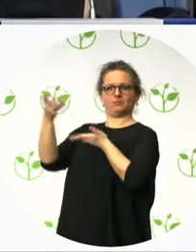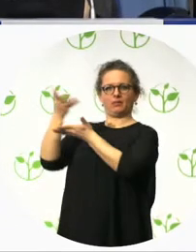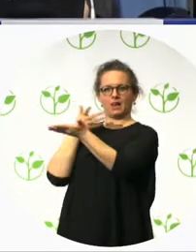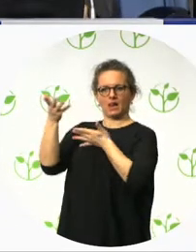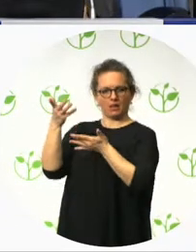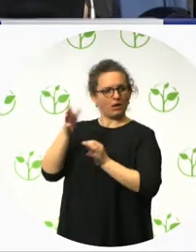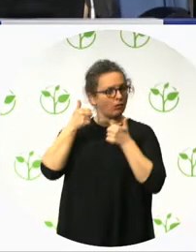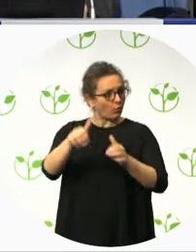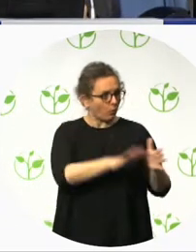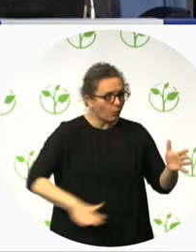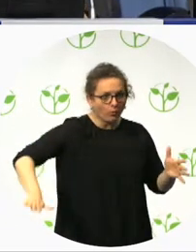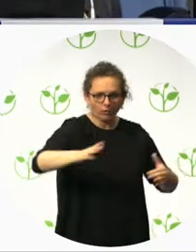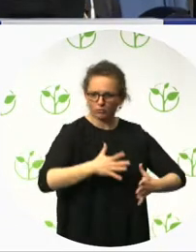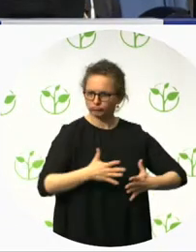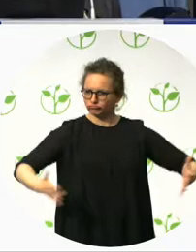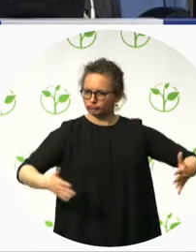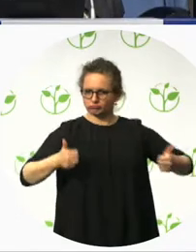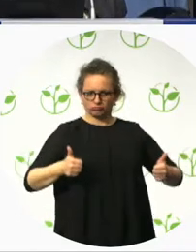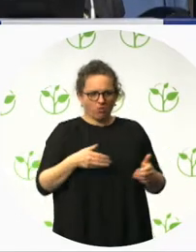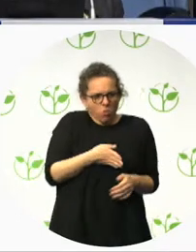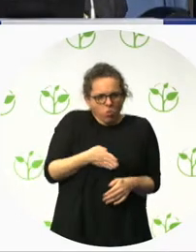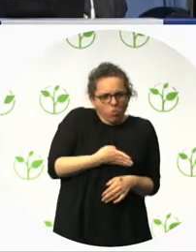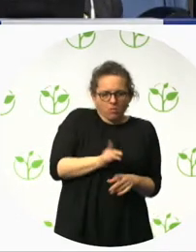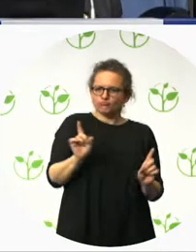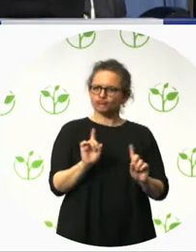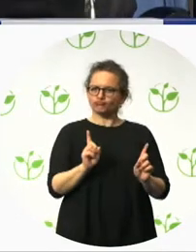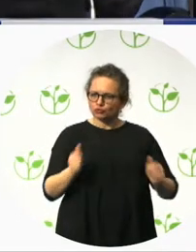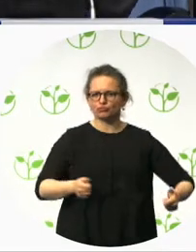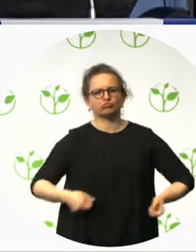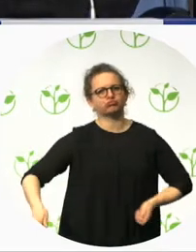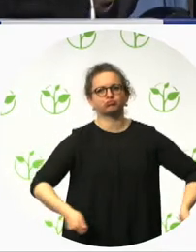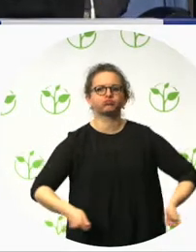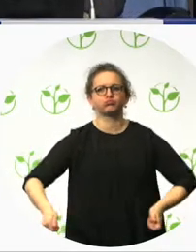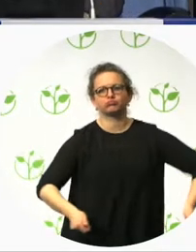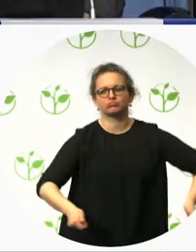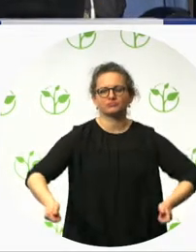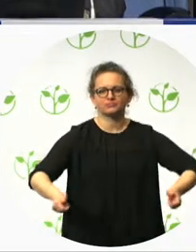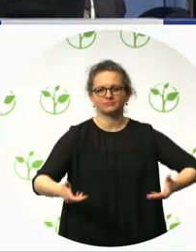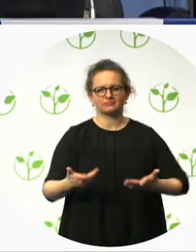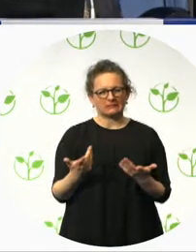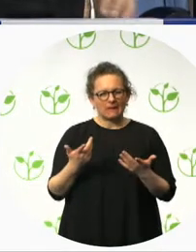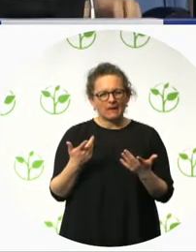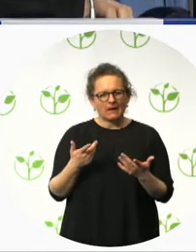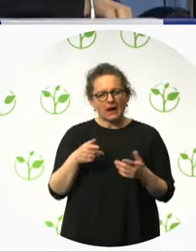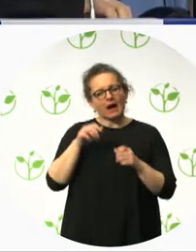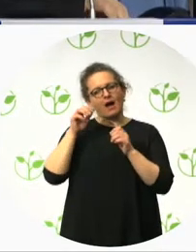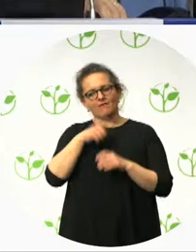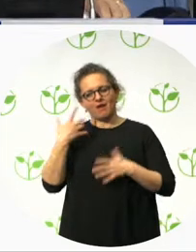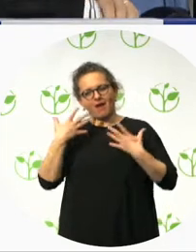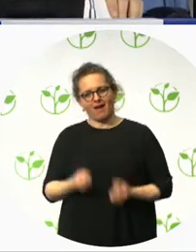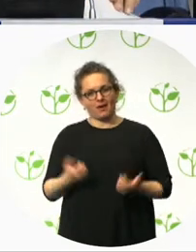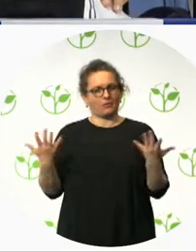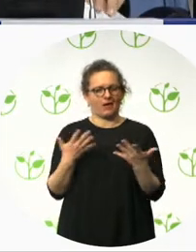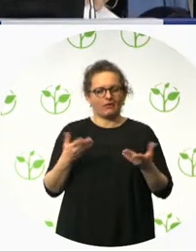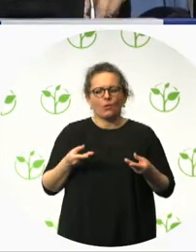project, Tempe has set up a quality control circle, integrated by persons with different disabilities, who visit the shop as